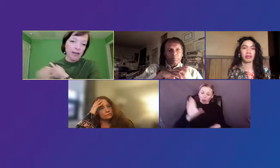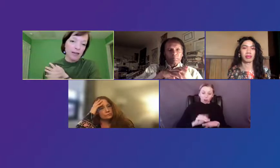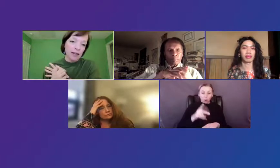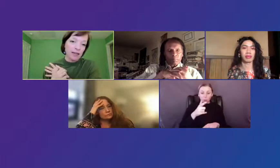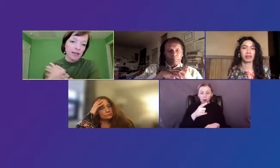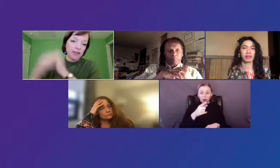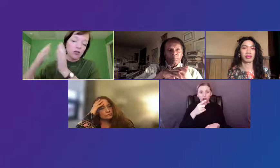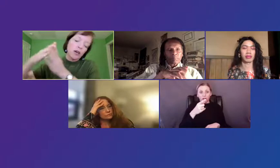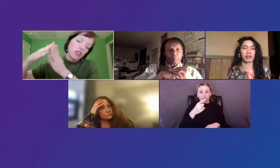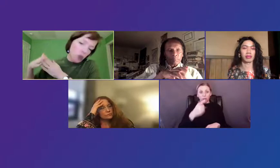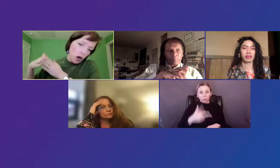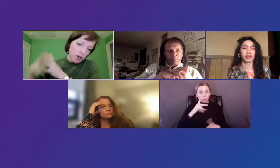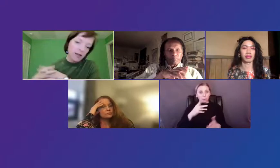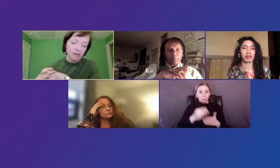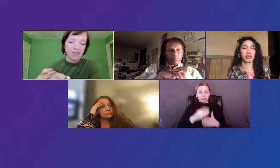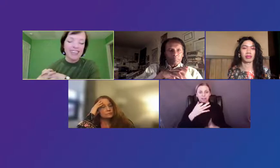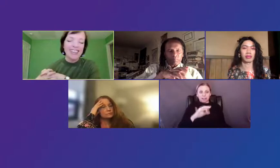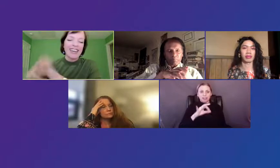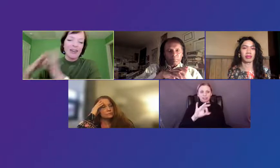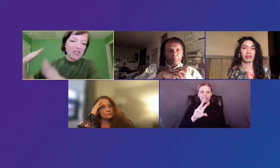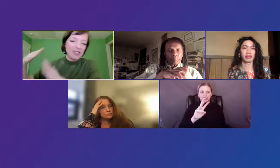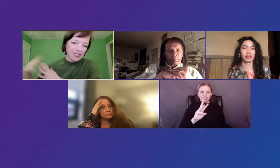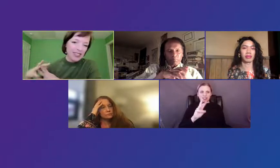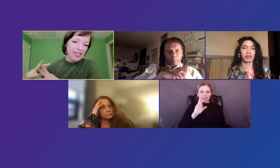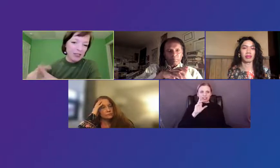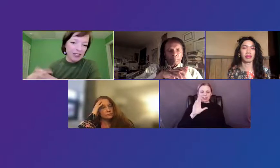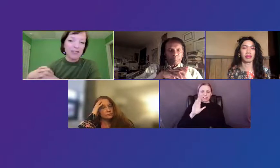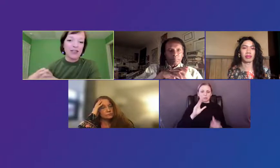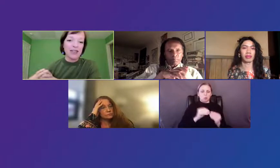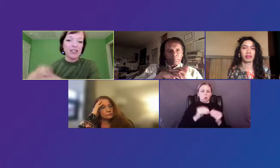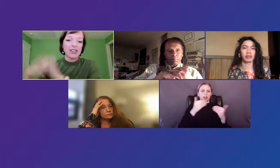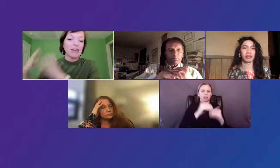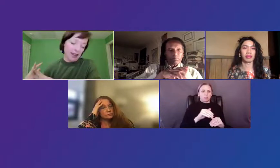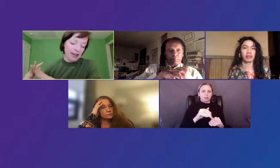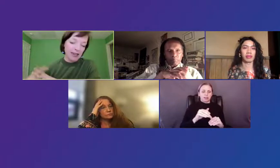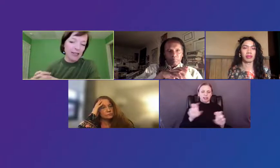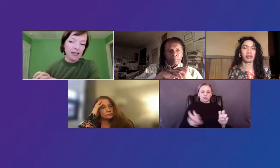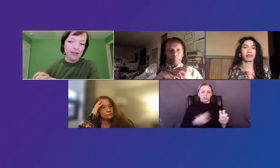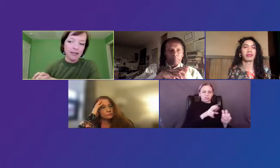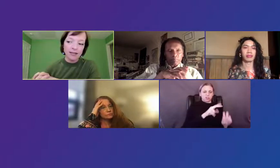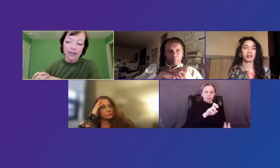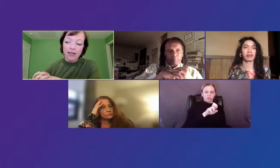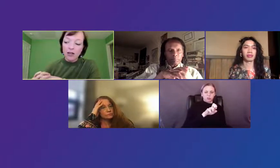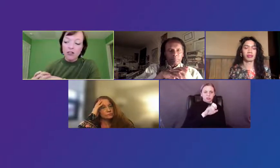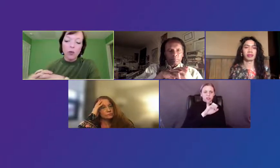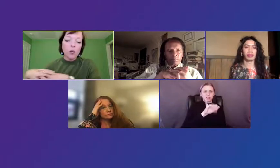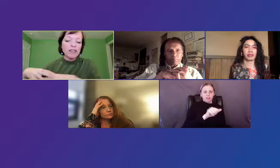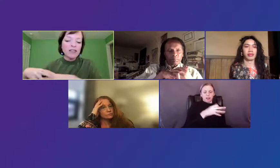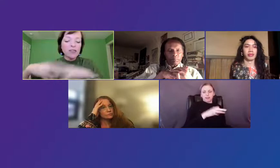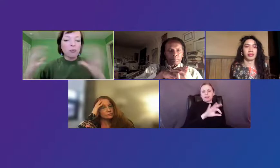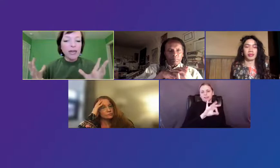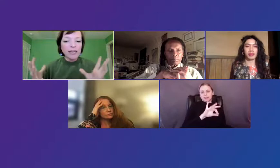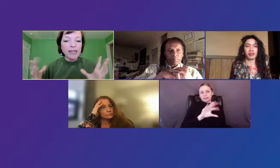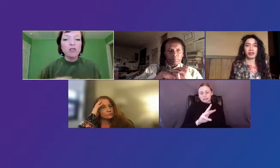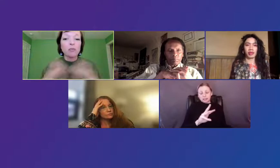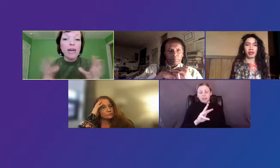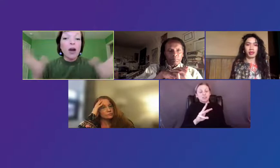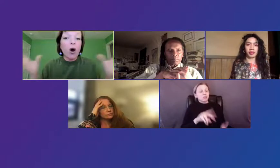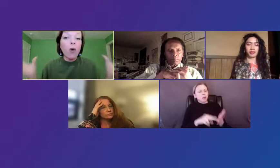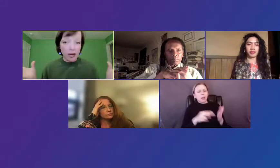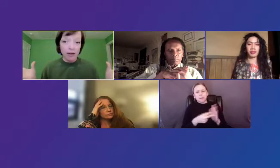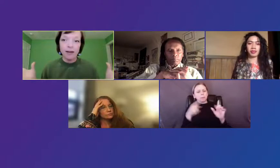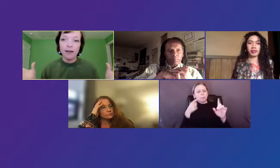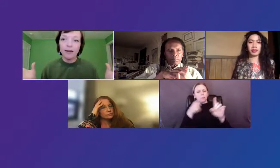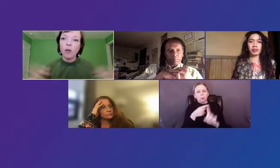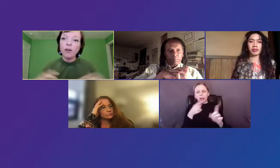away in 1996 or it shrunk and went to the NIFA foundation in 1996. So what do these breakdowns